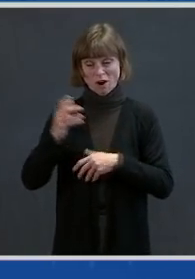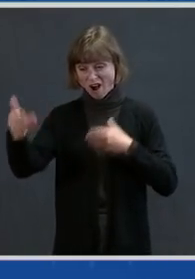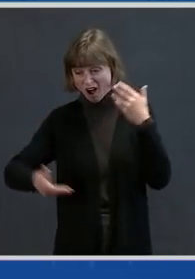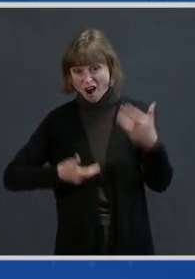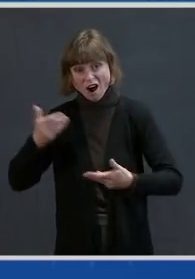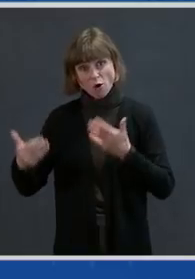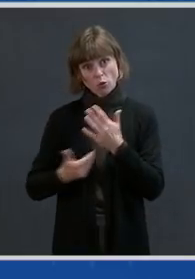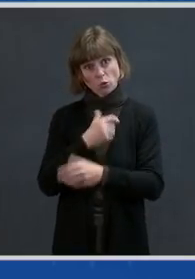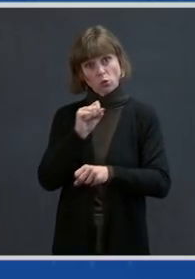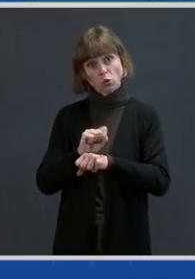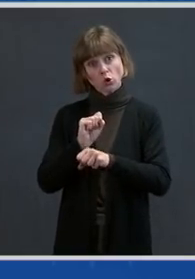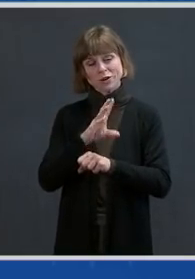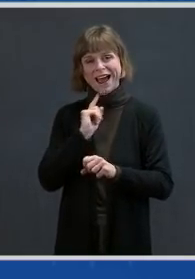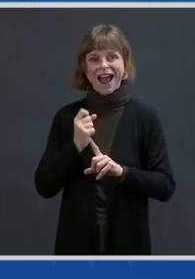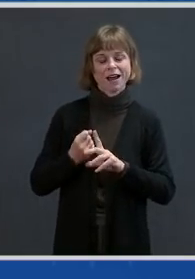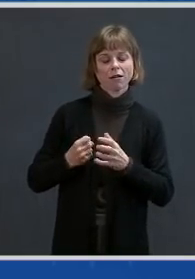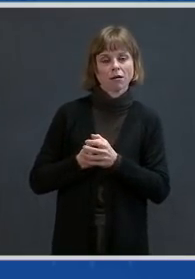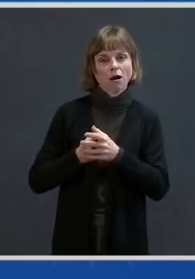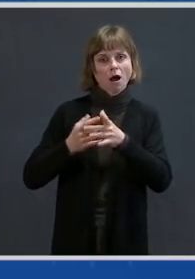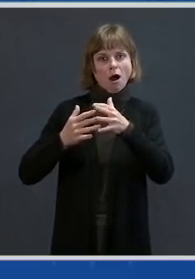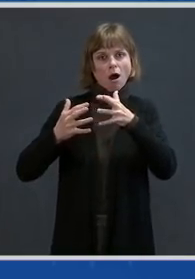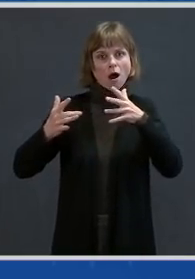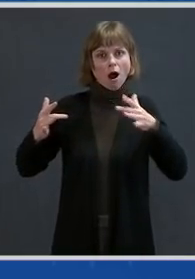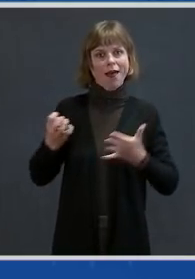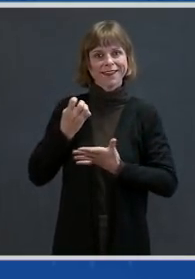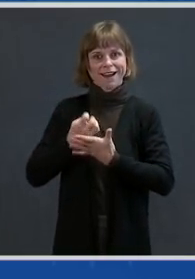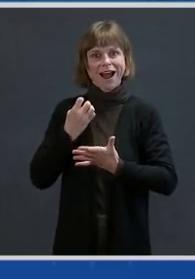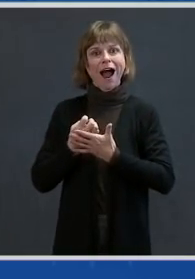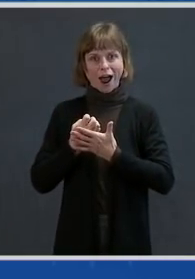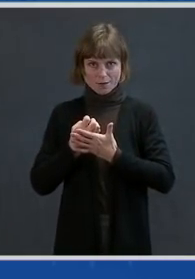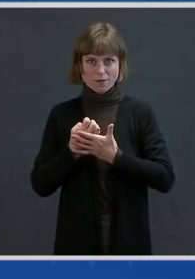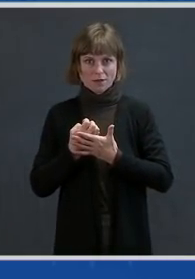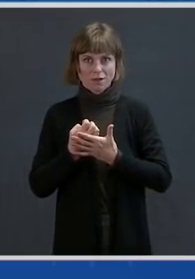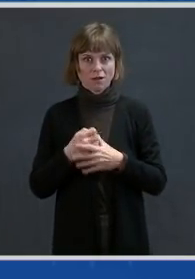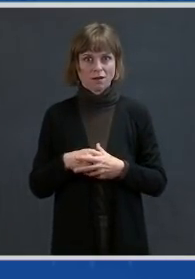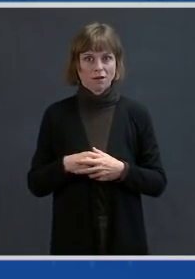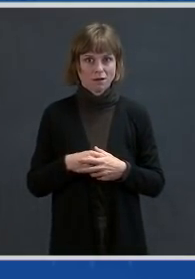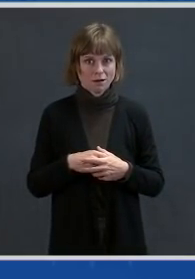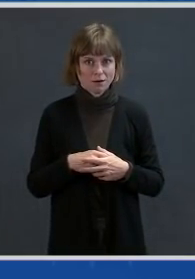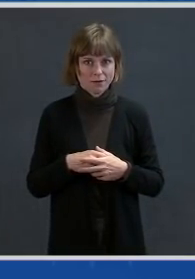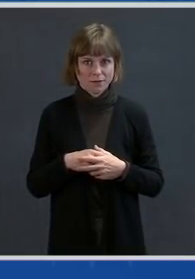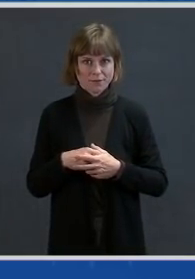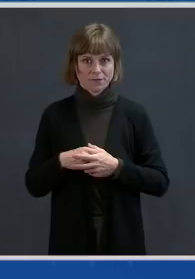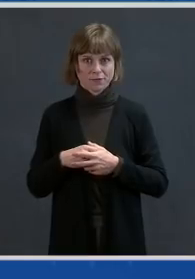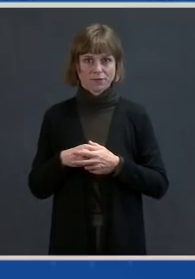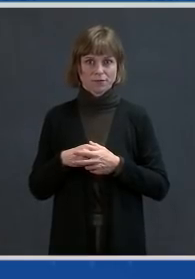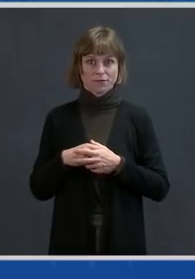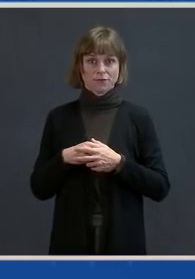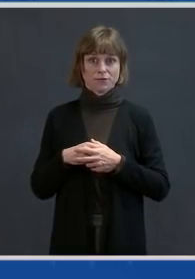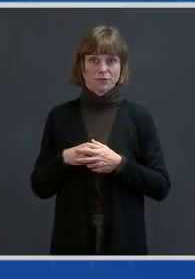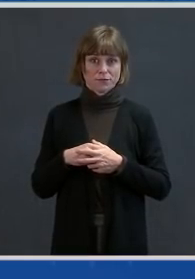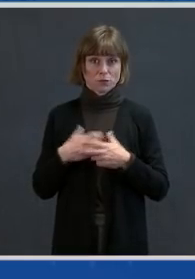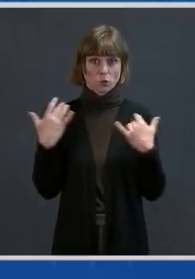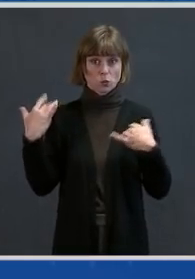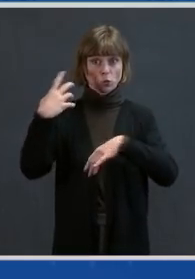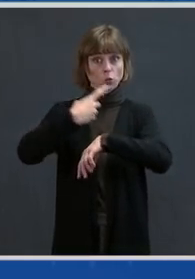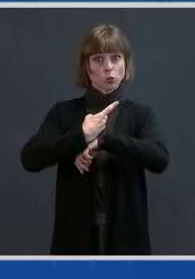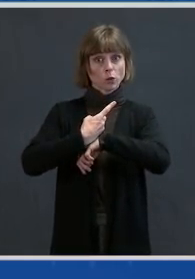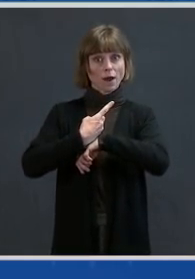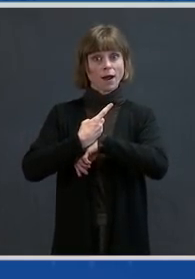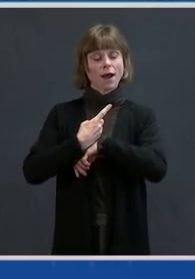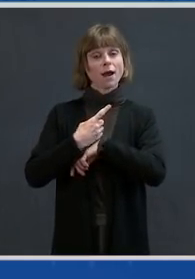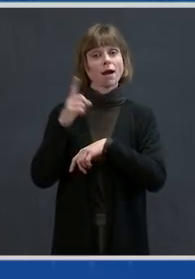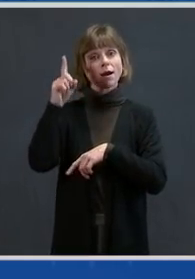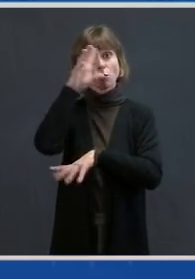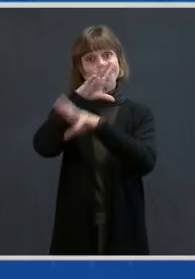as the President outlined in his national strategy to defeat COVID-19. So today, the administration is